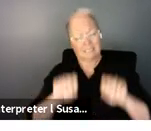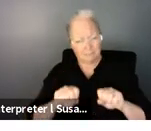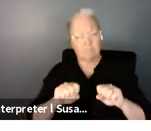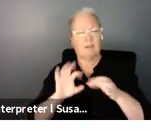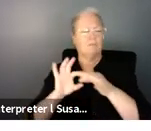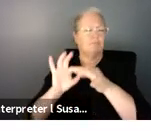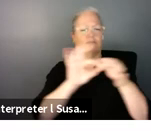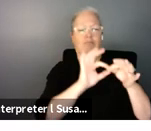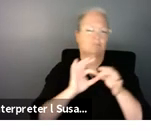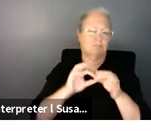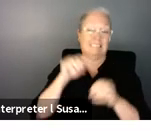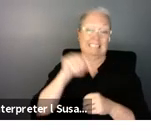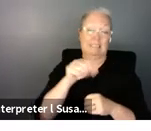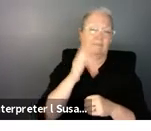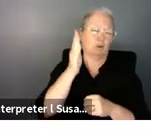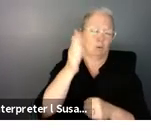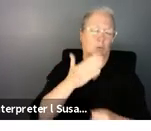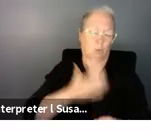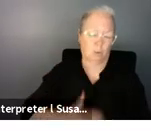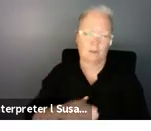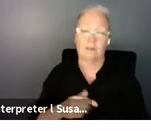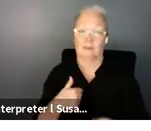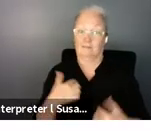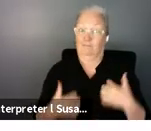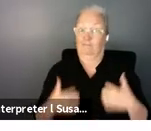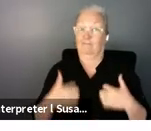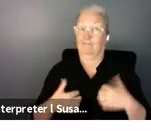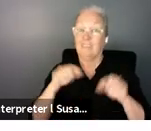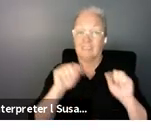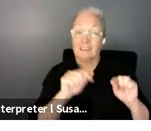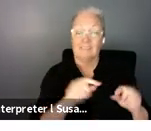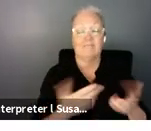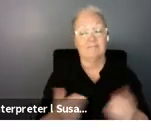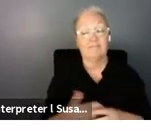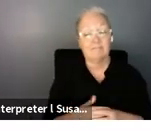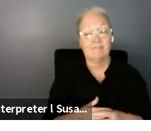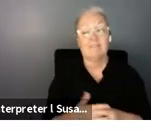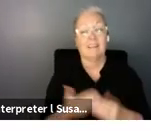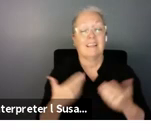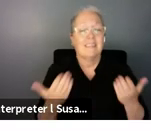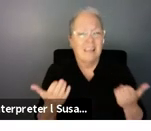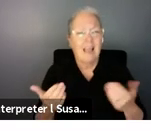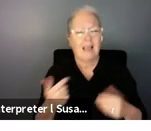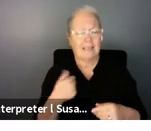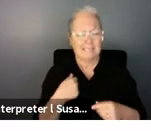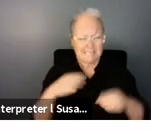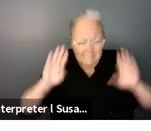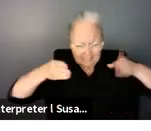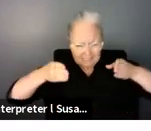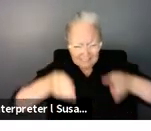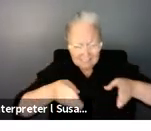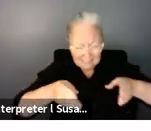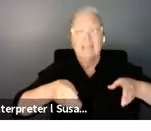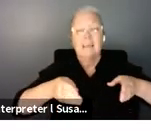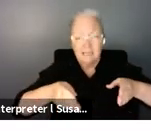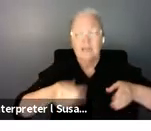so that's really really exciting um and it's being yes it's being sort of targeted in their medium-term development plan as